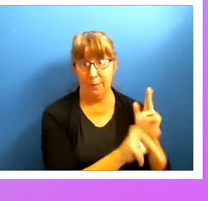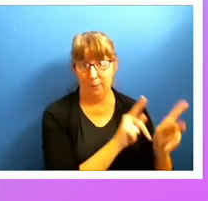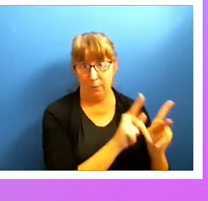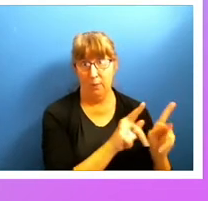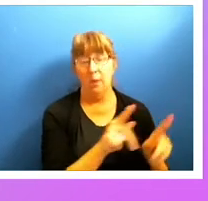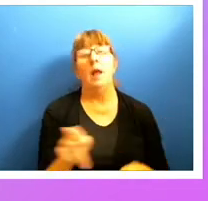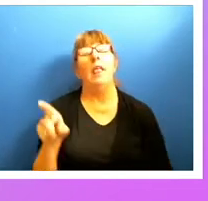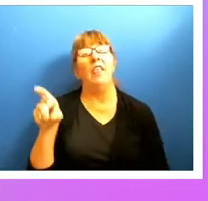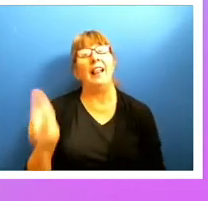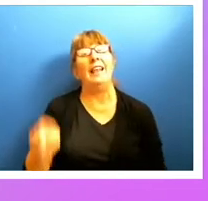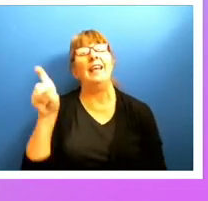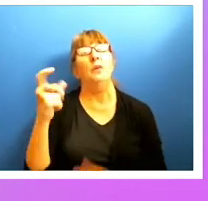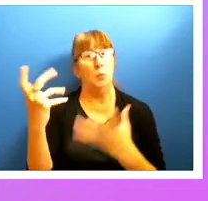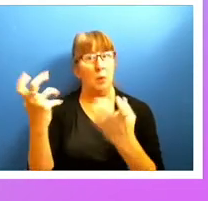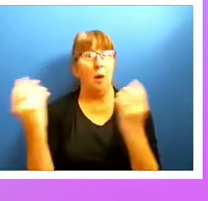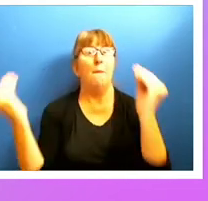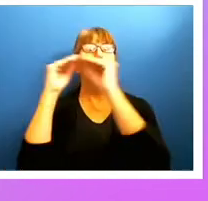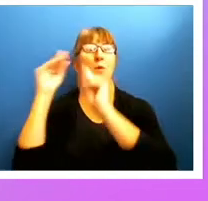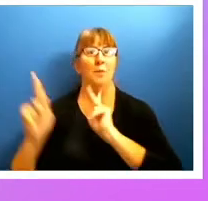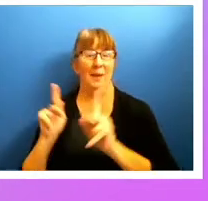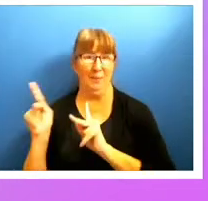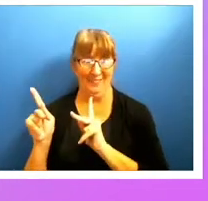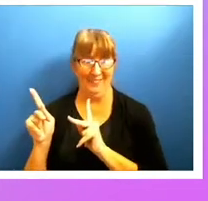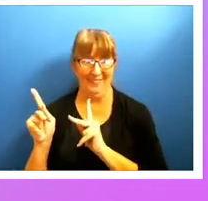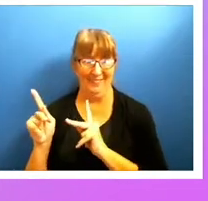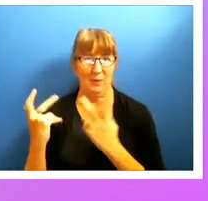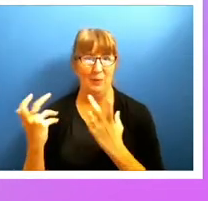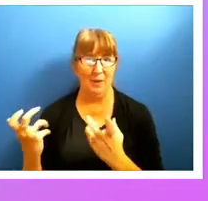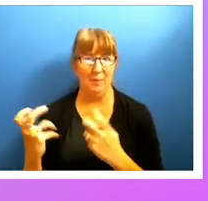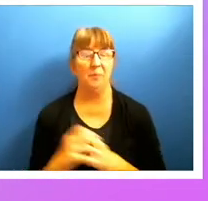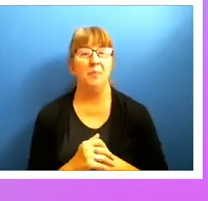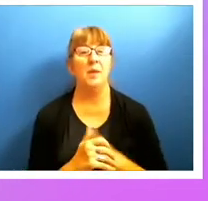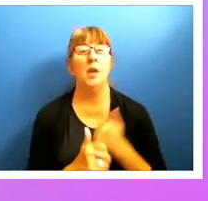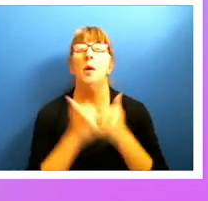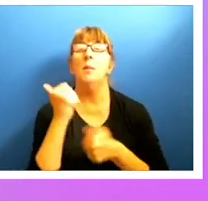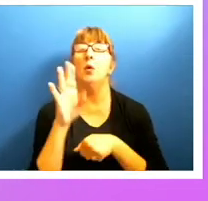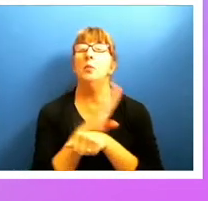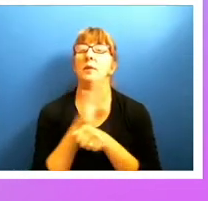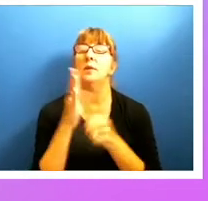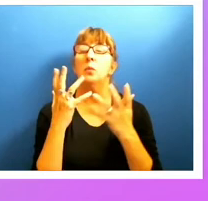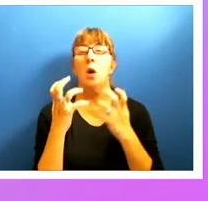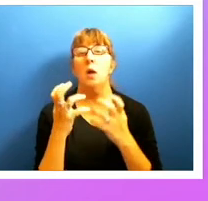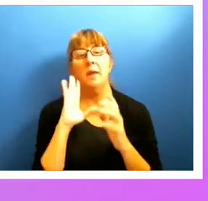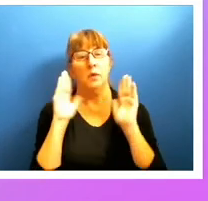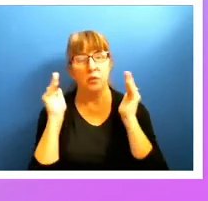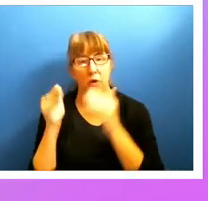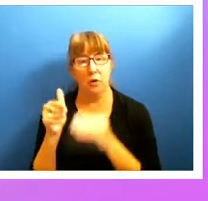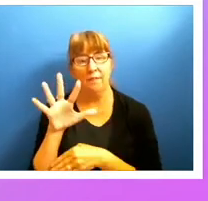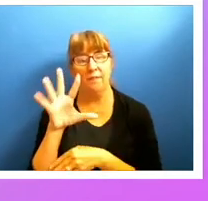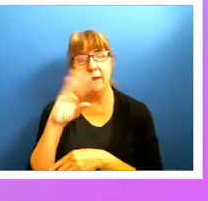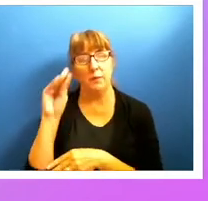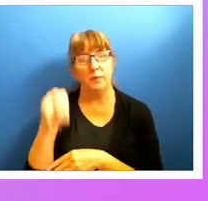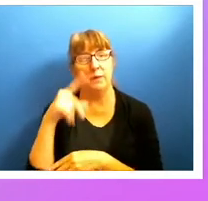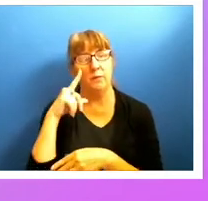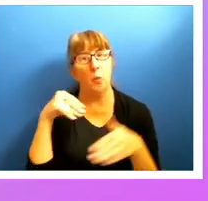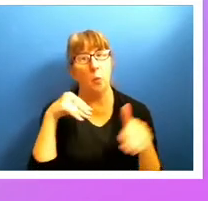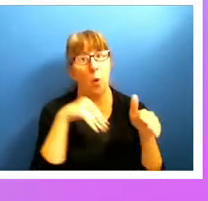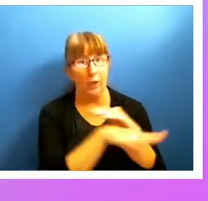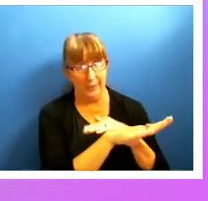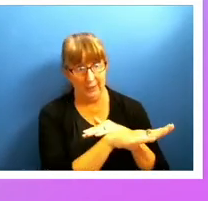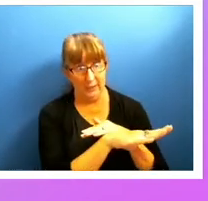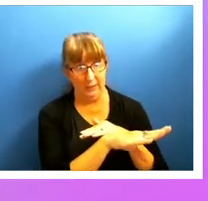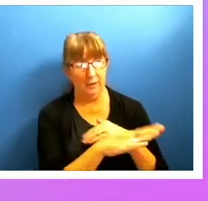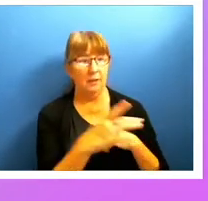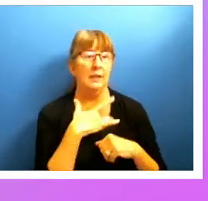we have what we want versus what it actually is. So what most companies want is they would target maybe 5% for walk-in, where in actually it's